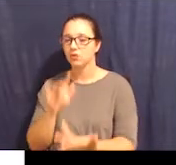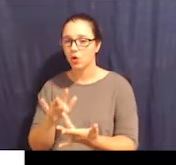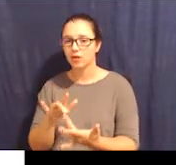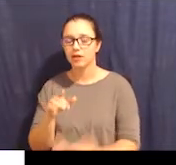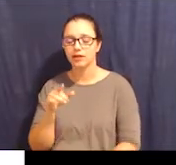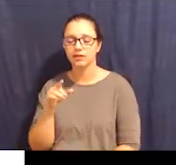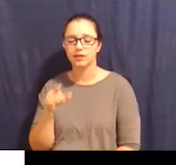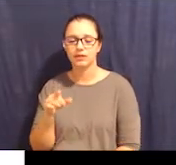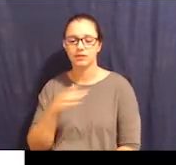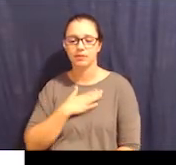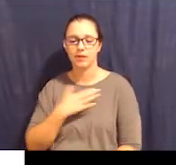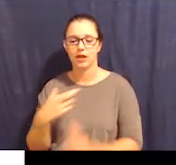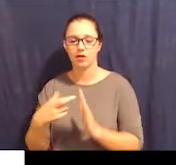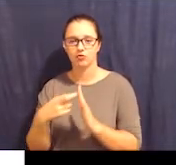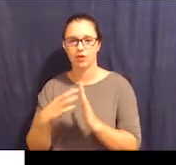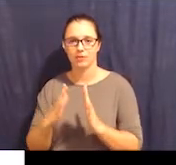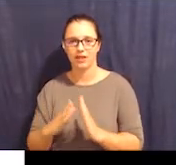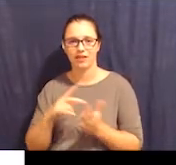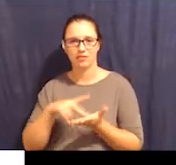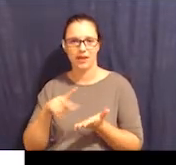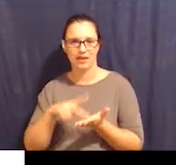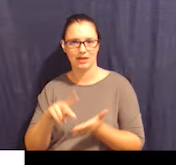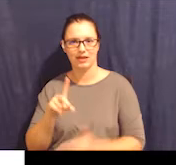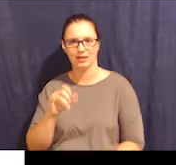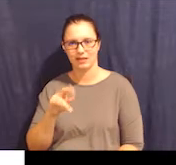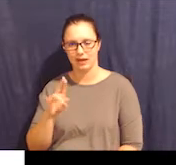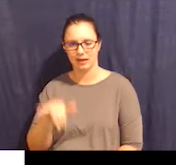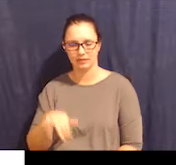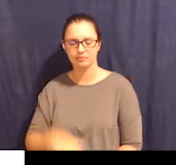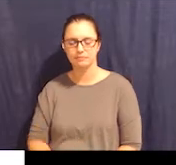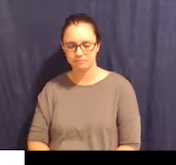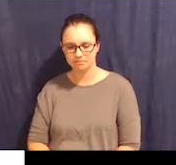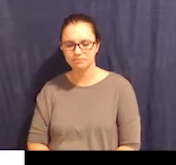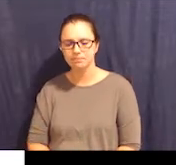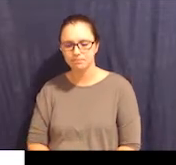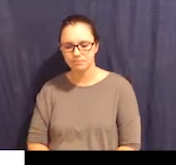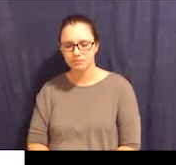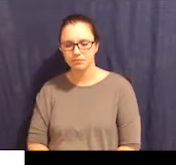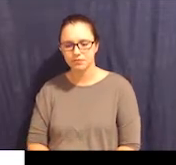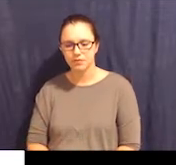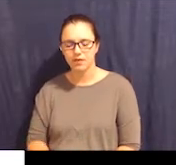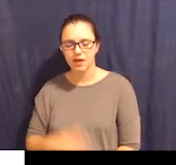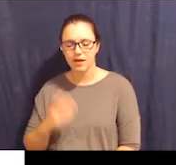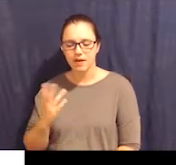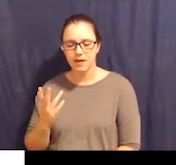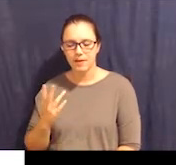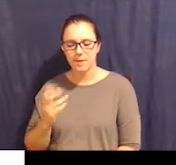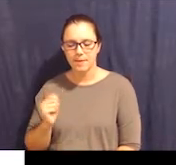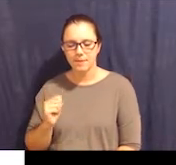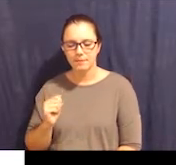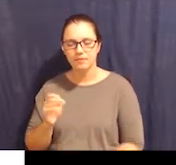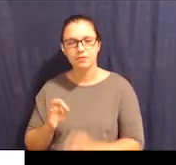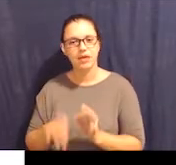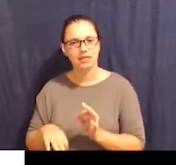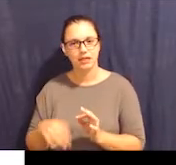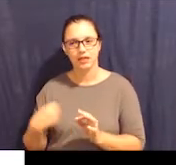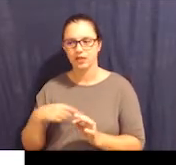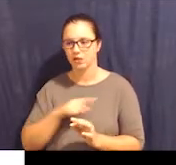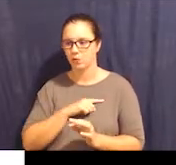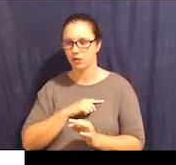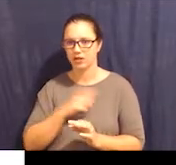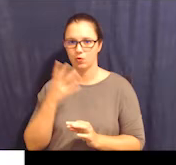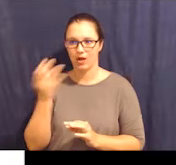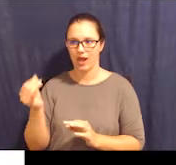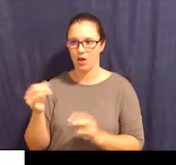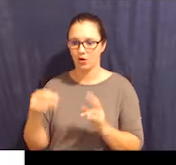contacted my representative payee, which is Danny. And basically, we went